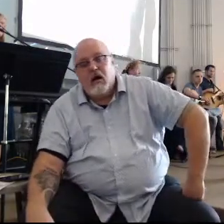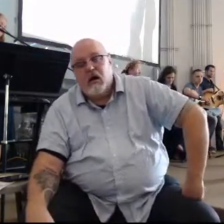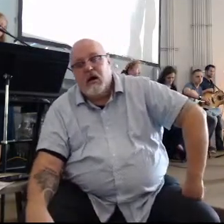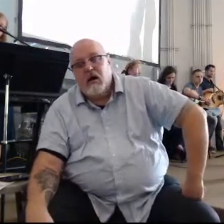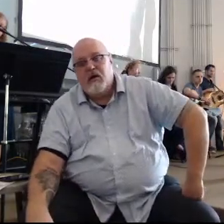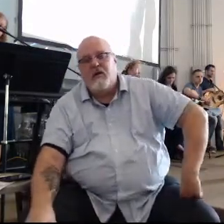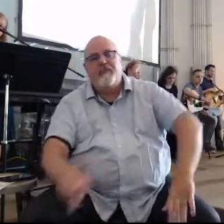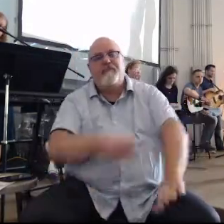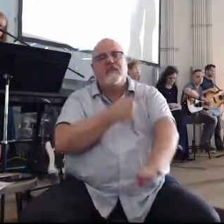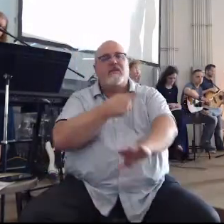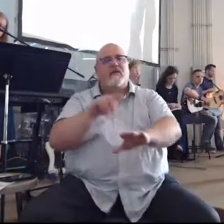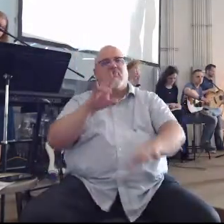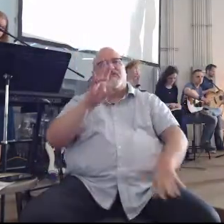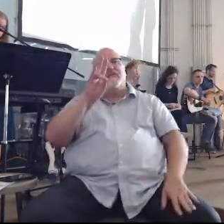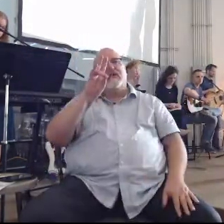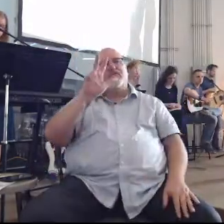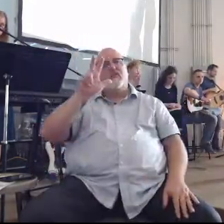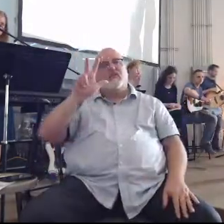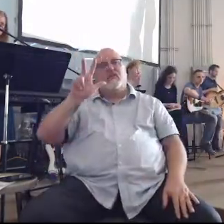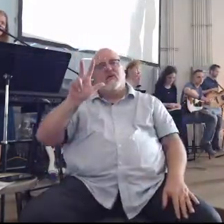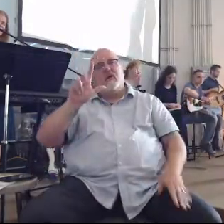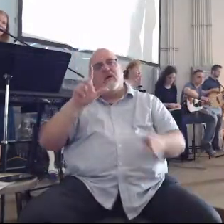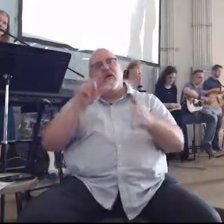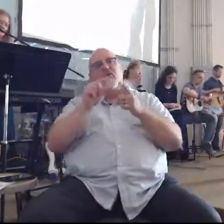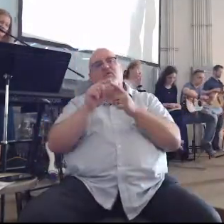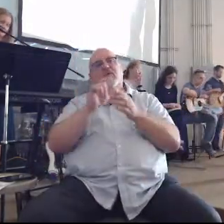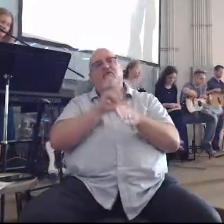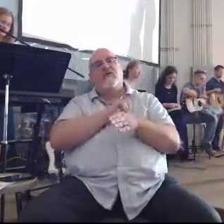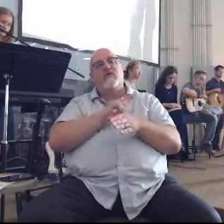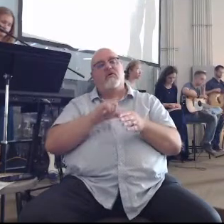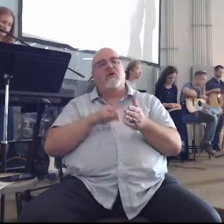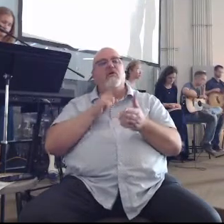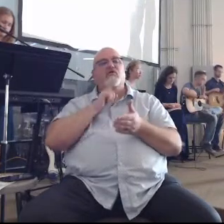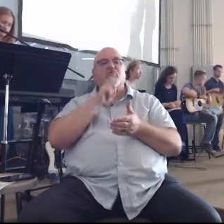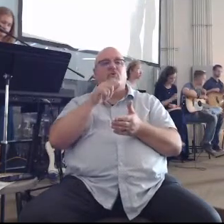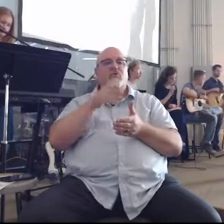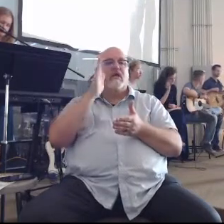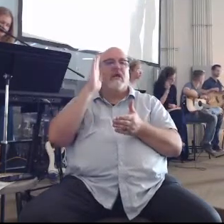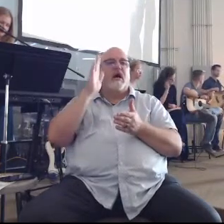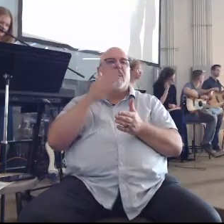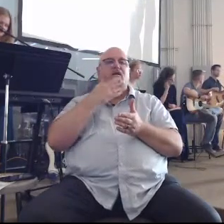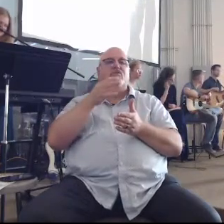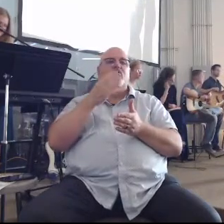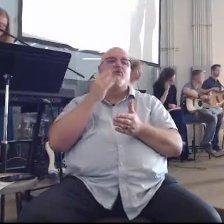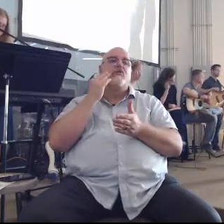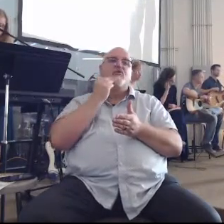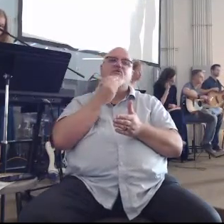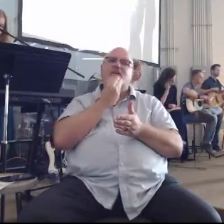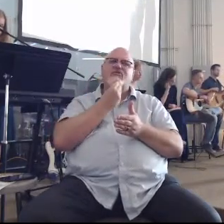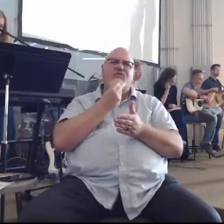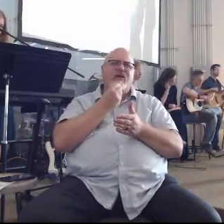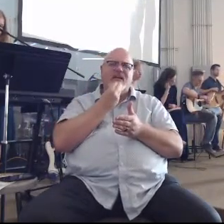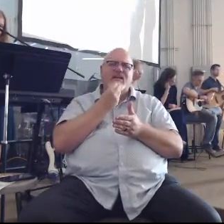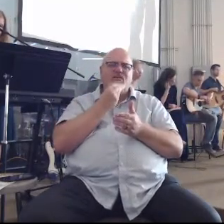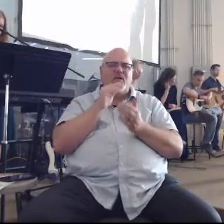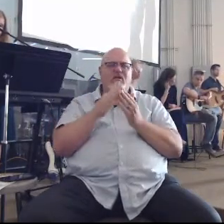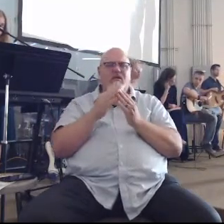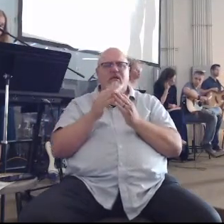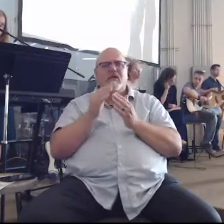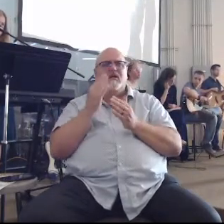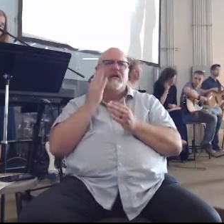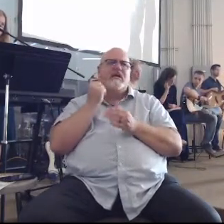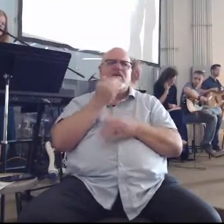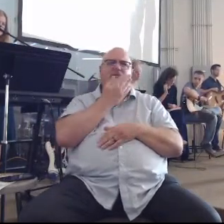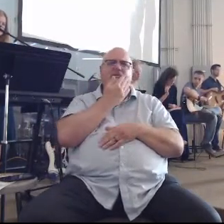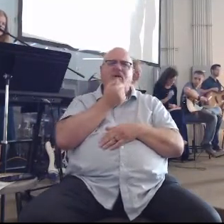Psalm 73 this is the word of the Lord truly God is good to Israel to those who are pure in heart but